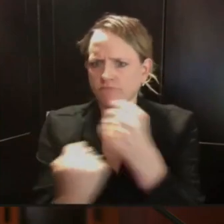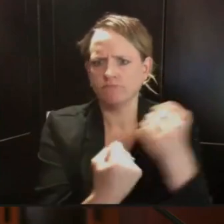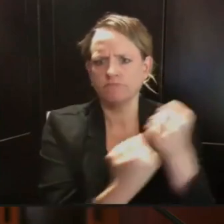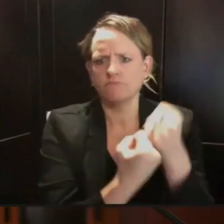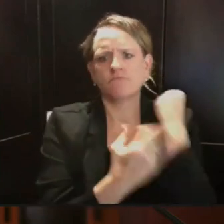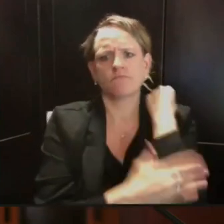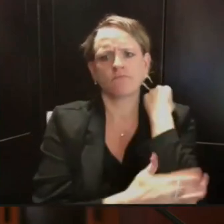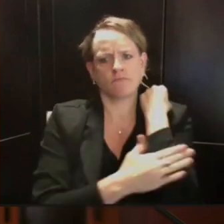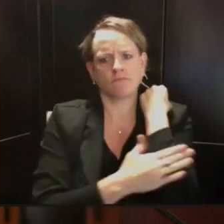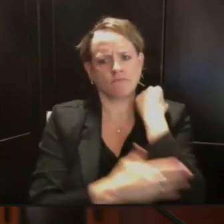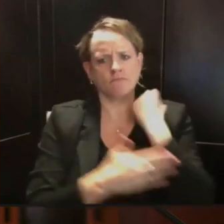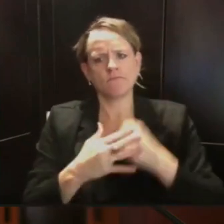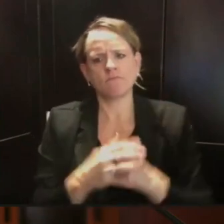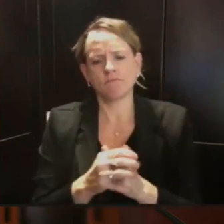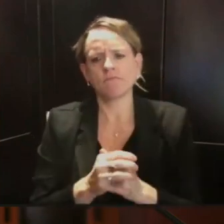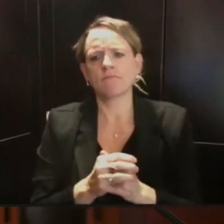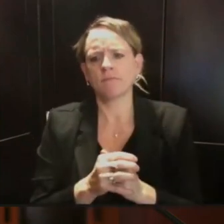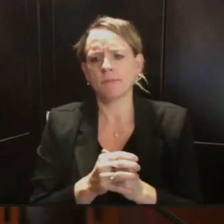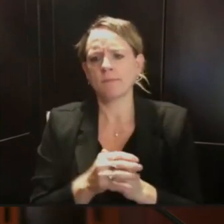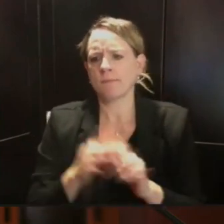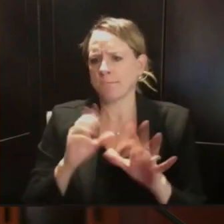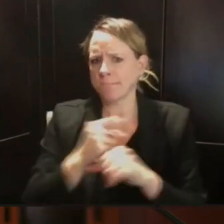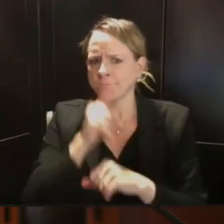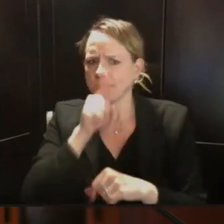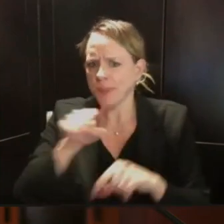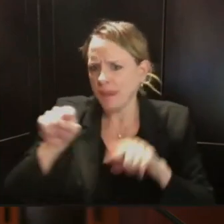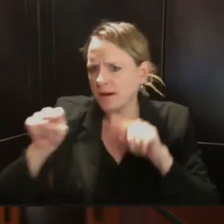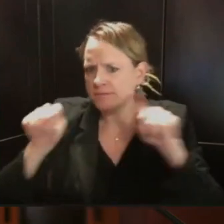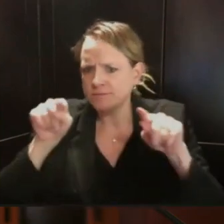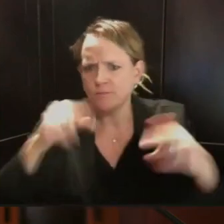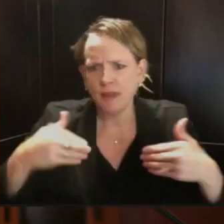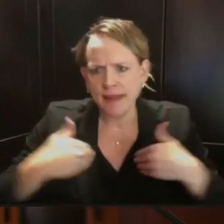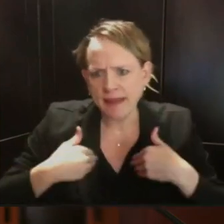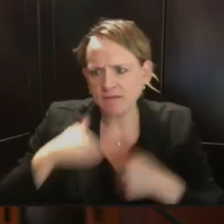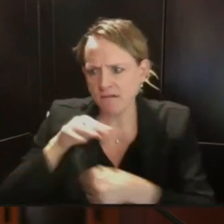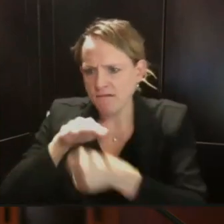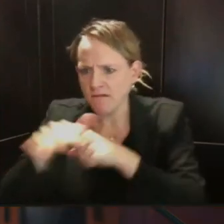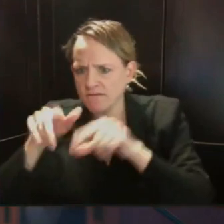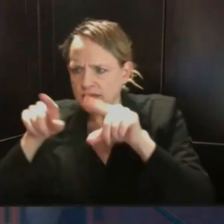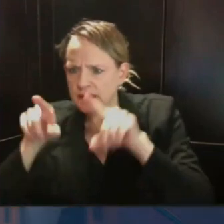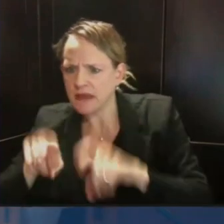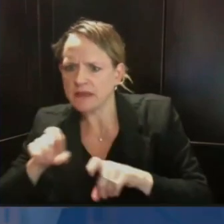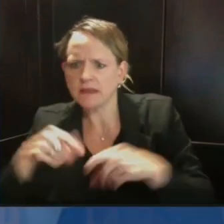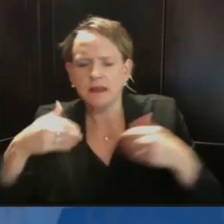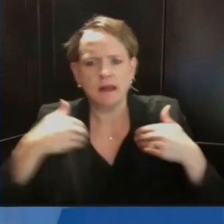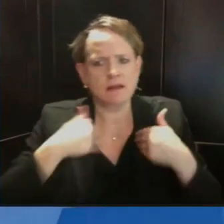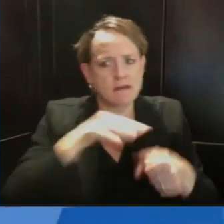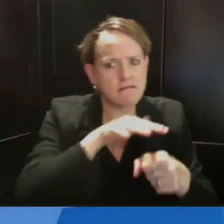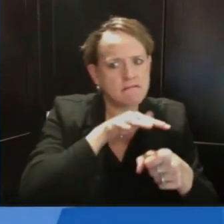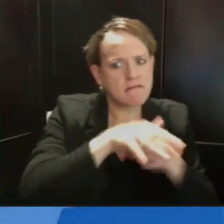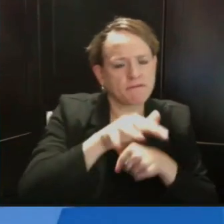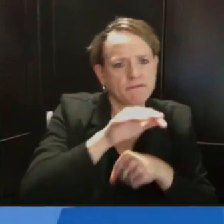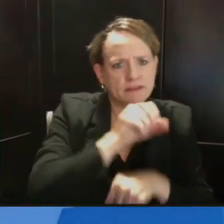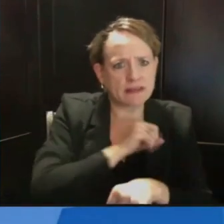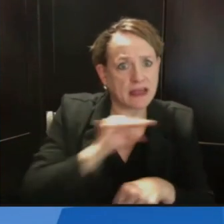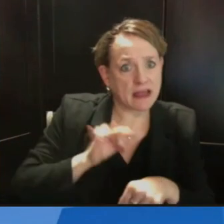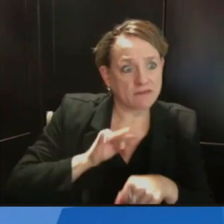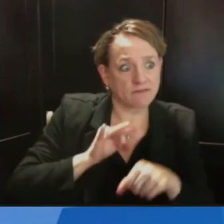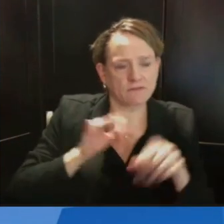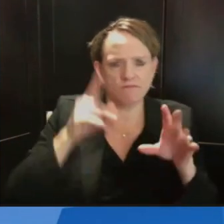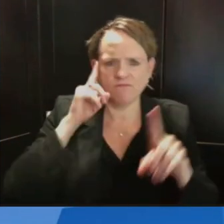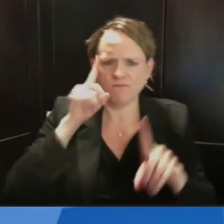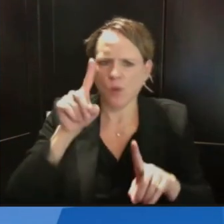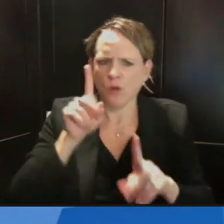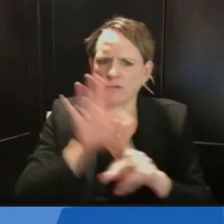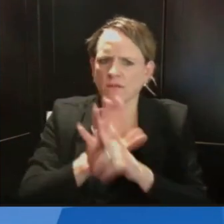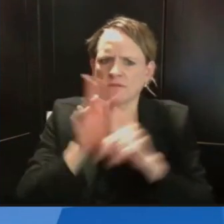to improve access to testing for all of Wisconsin. Thank you, Emily. Now to Sean Kirkby